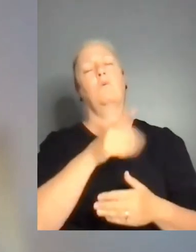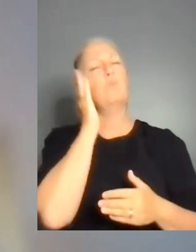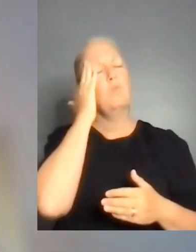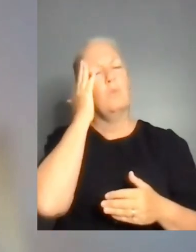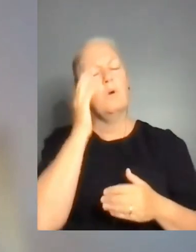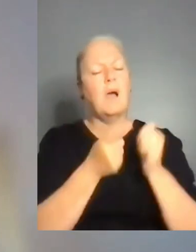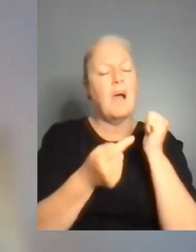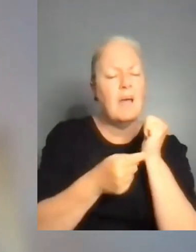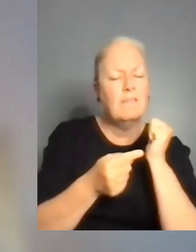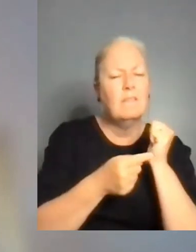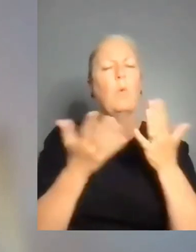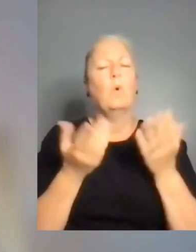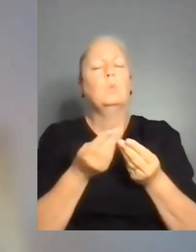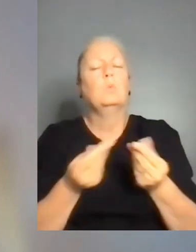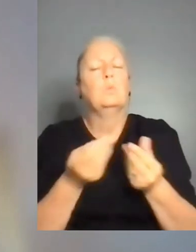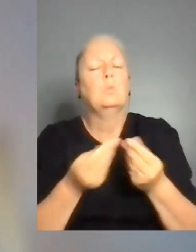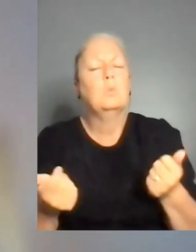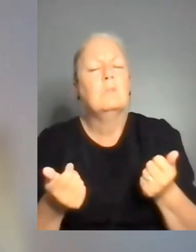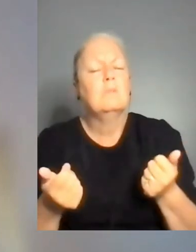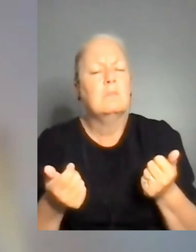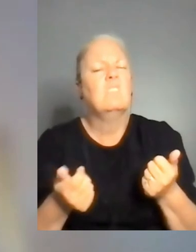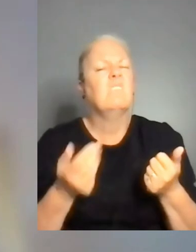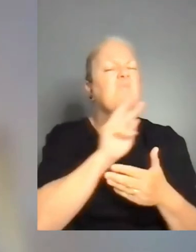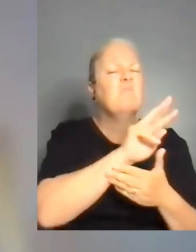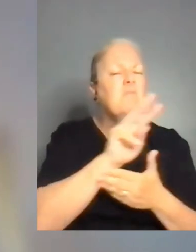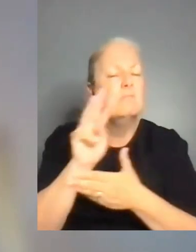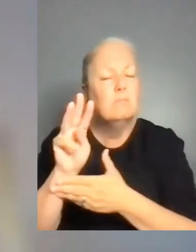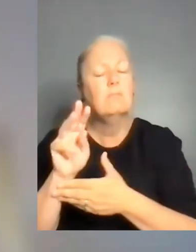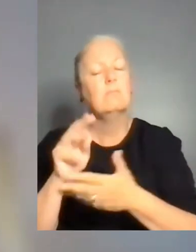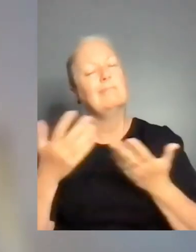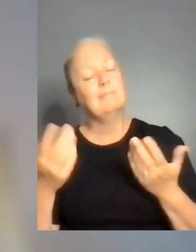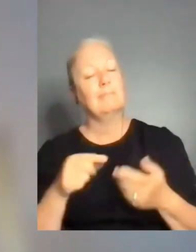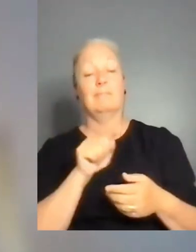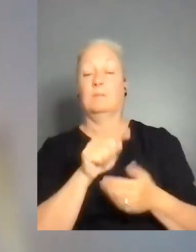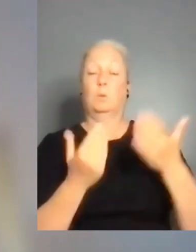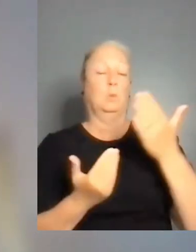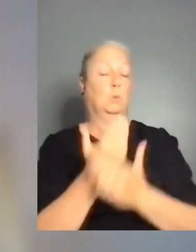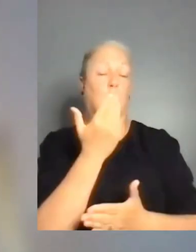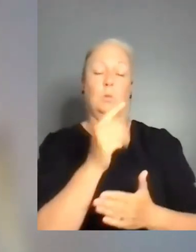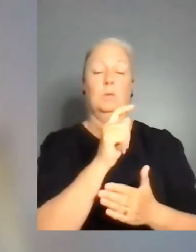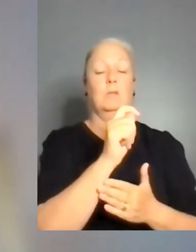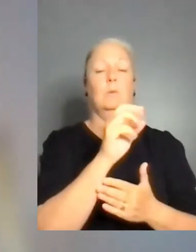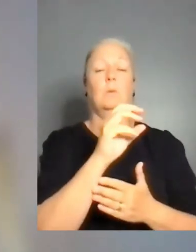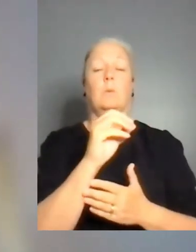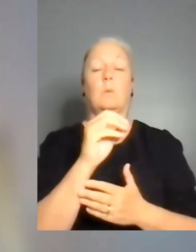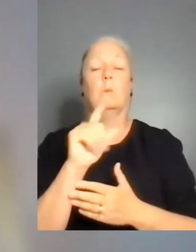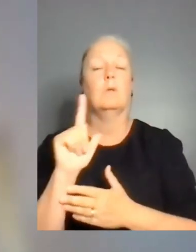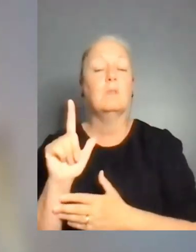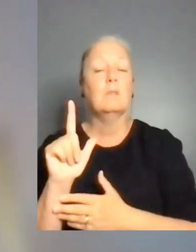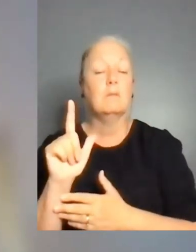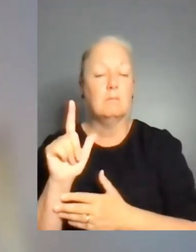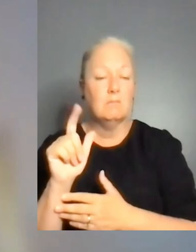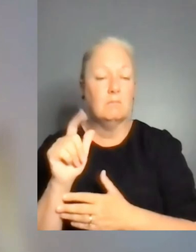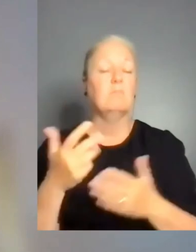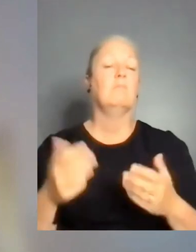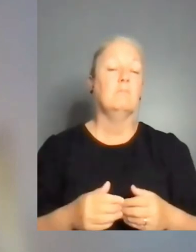entrepreneurial mindset. Because this is a new tool and organizations can provide their services on